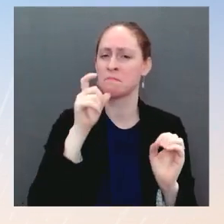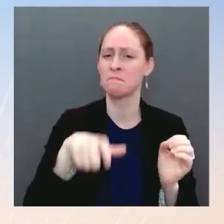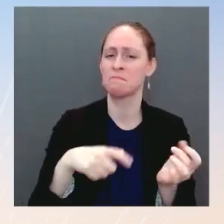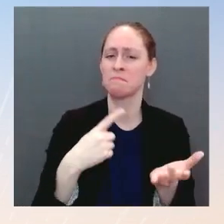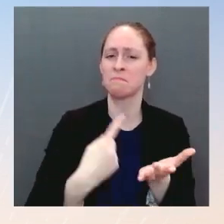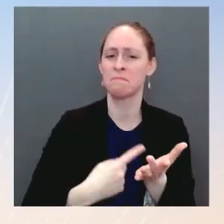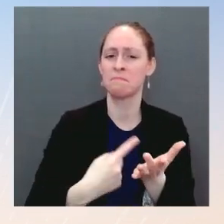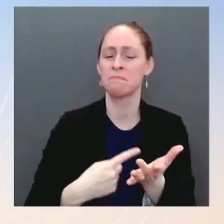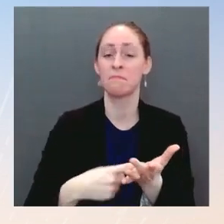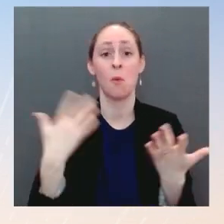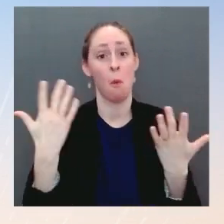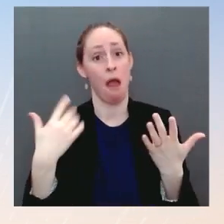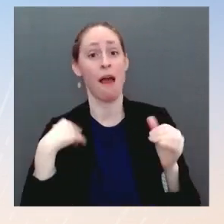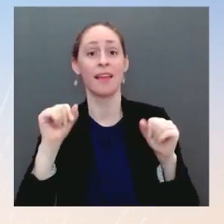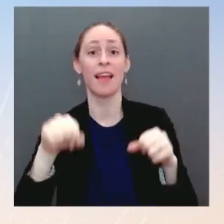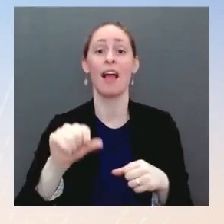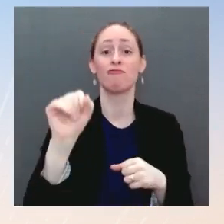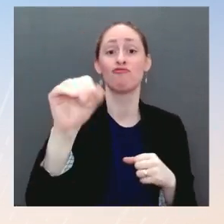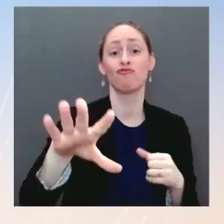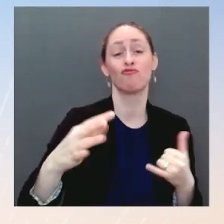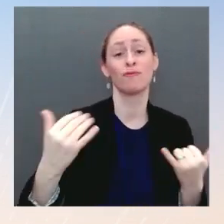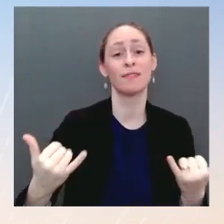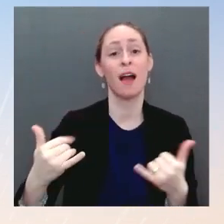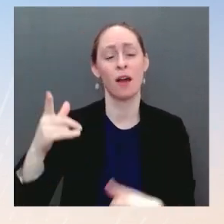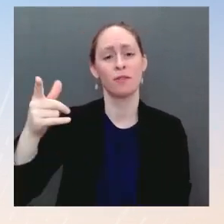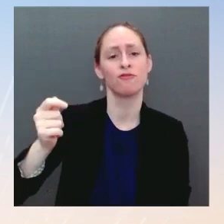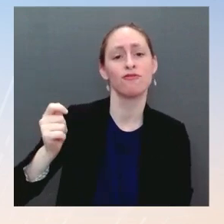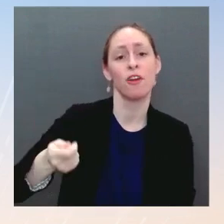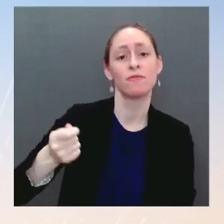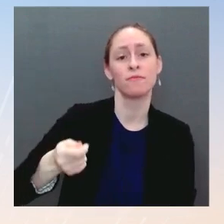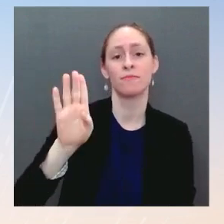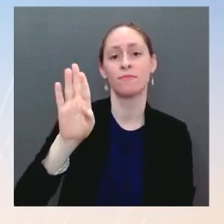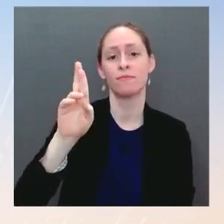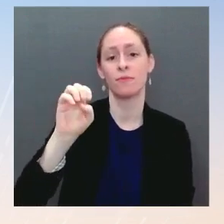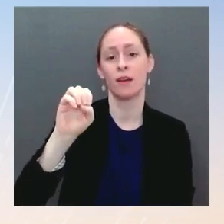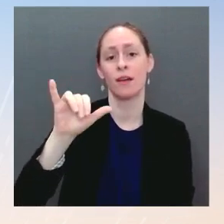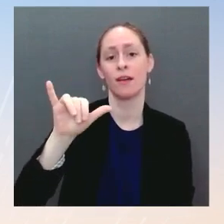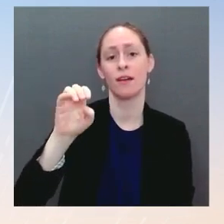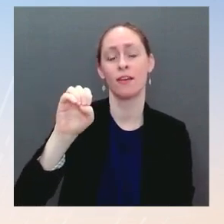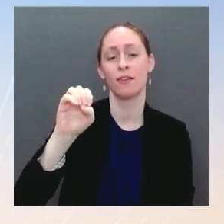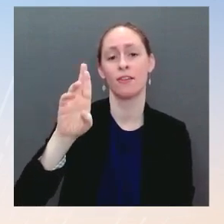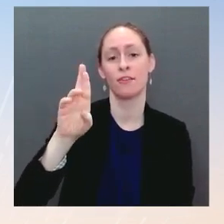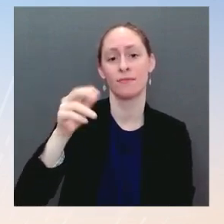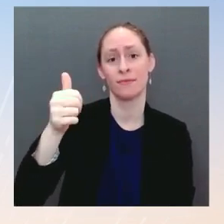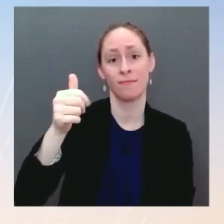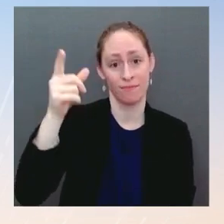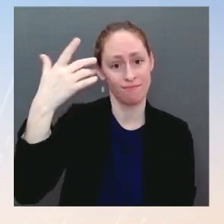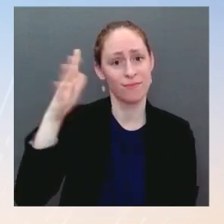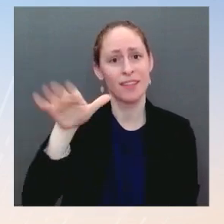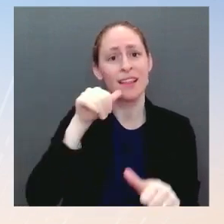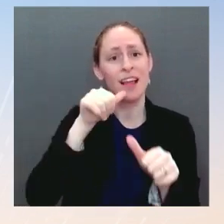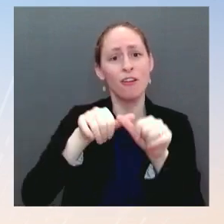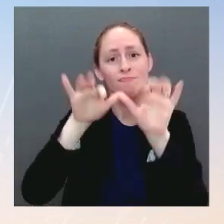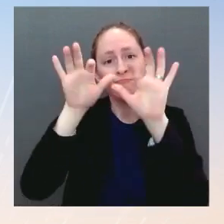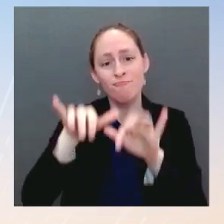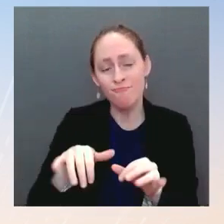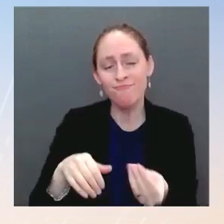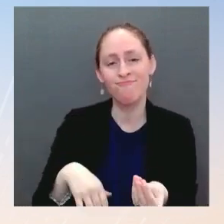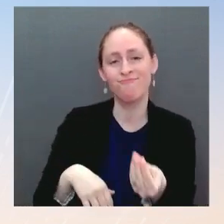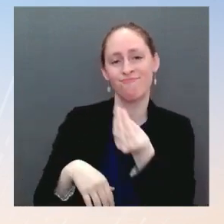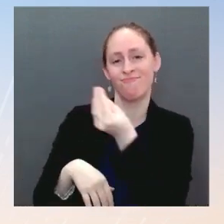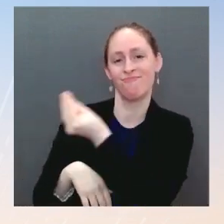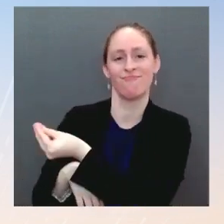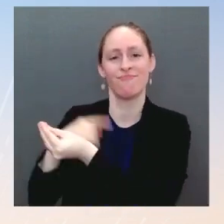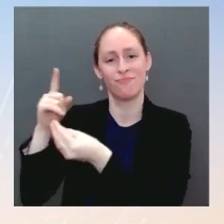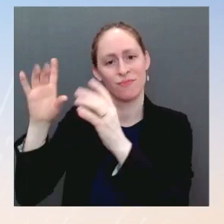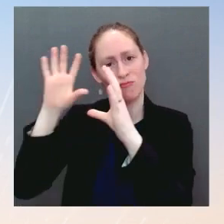hand-delivered the letter to the President this morning that you saw released by the Supreme Court, and that was the formal notification from